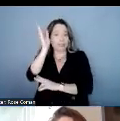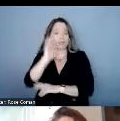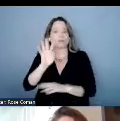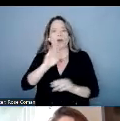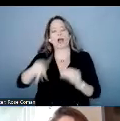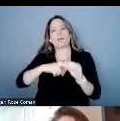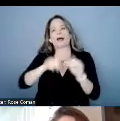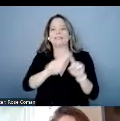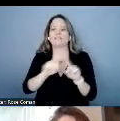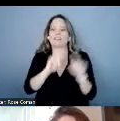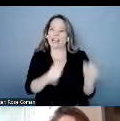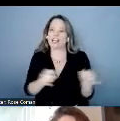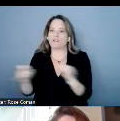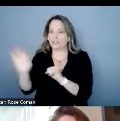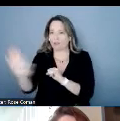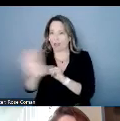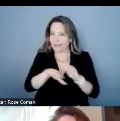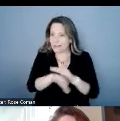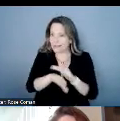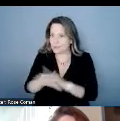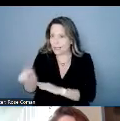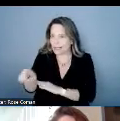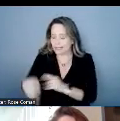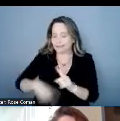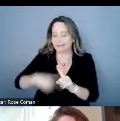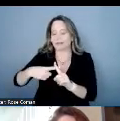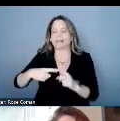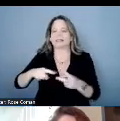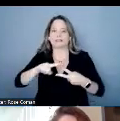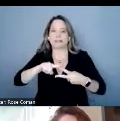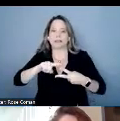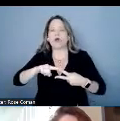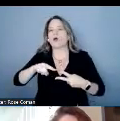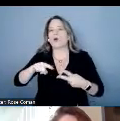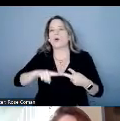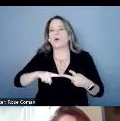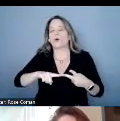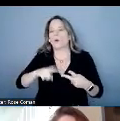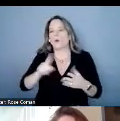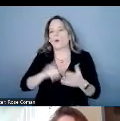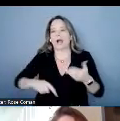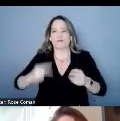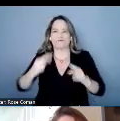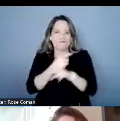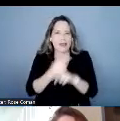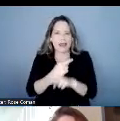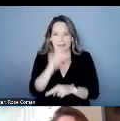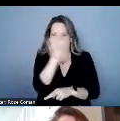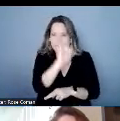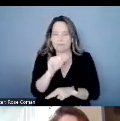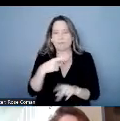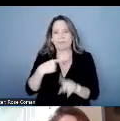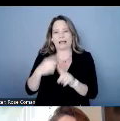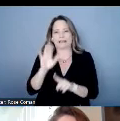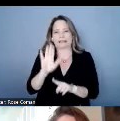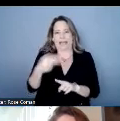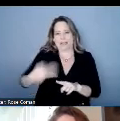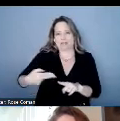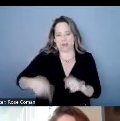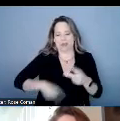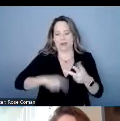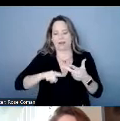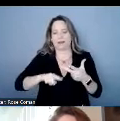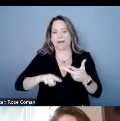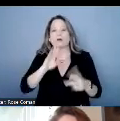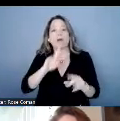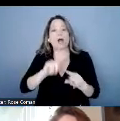needs we're going to be talking about what relay is and provide a little bit of its history we're also going to talk about the different